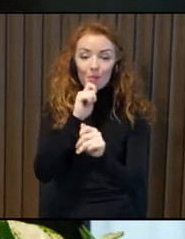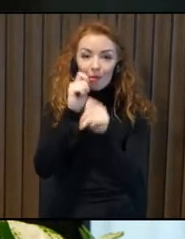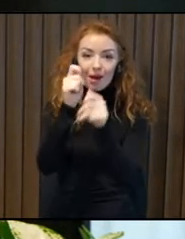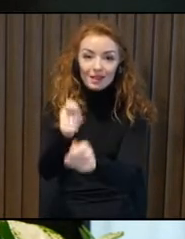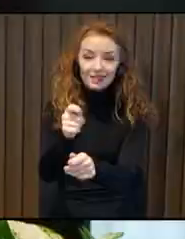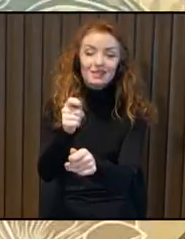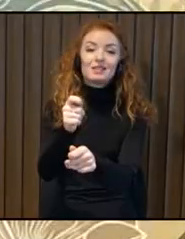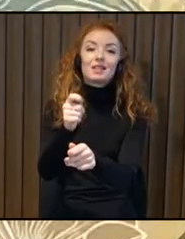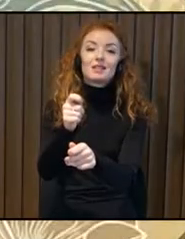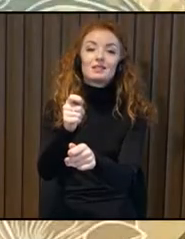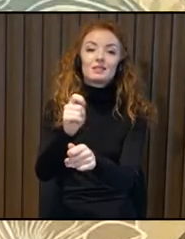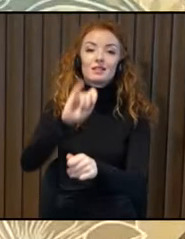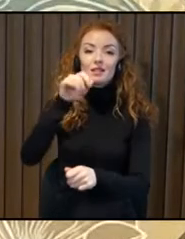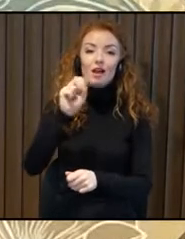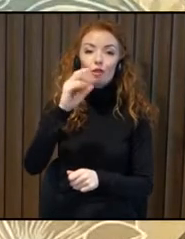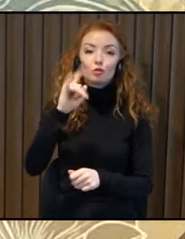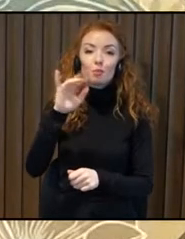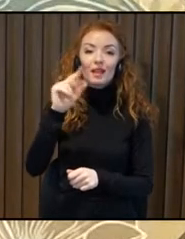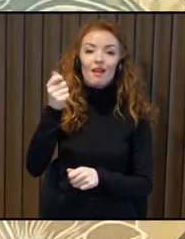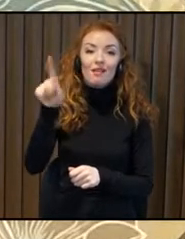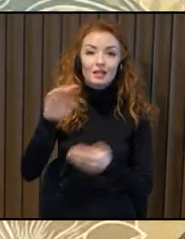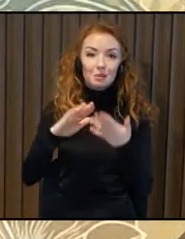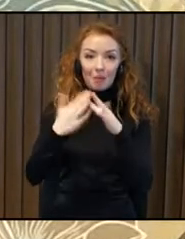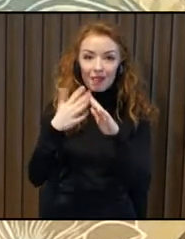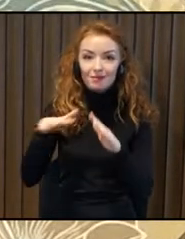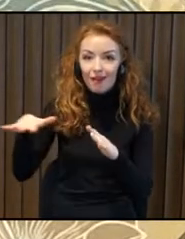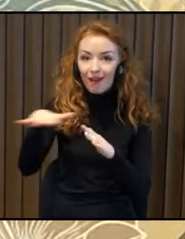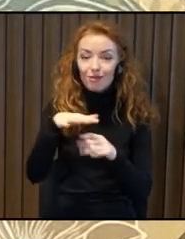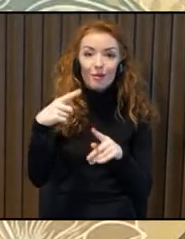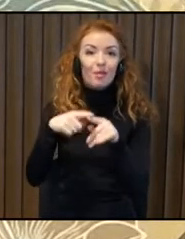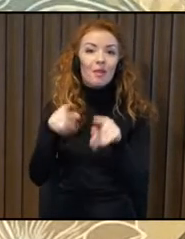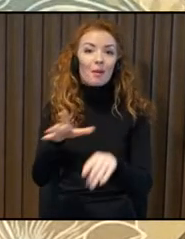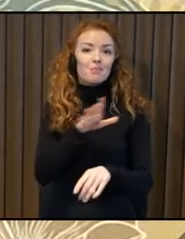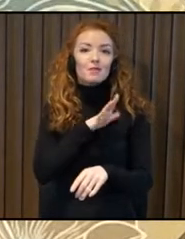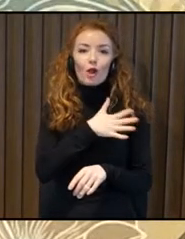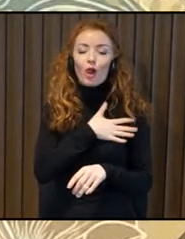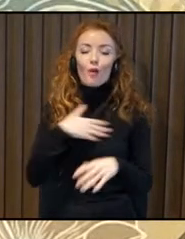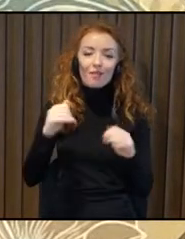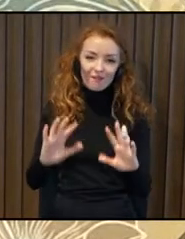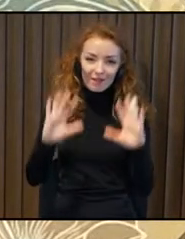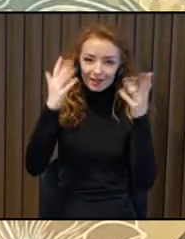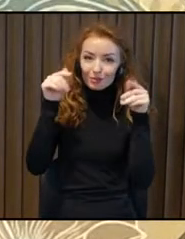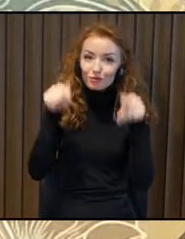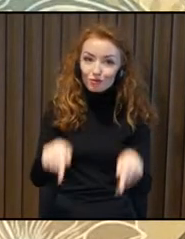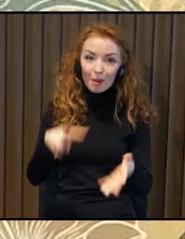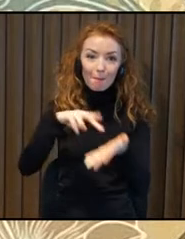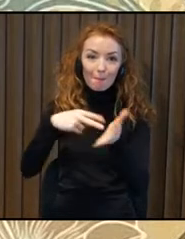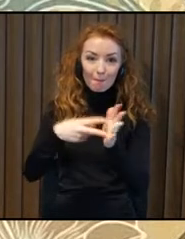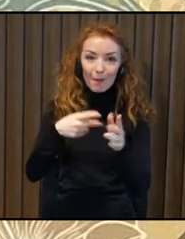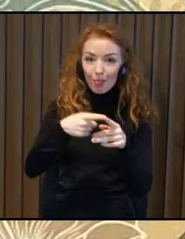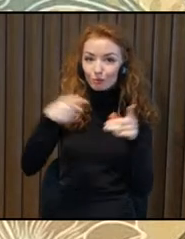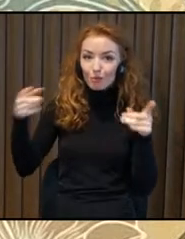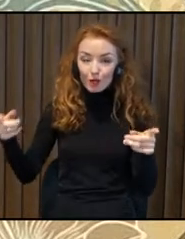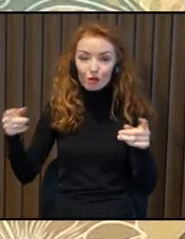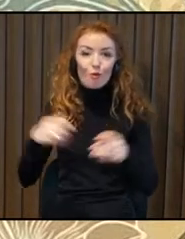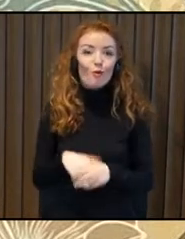so successful into this spatial planning. So you did a miracle. We want to see your miracles. So